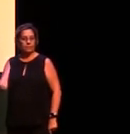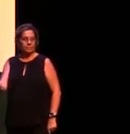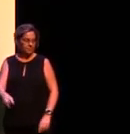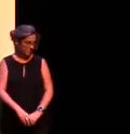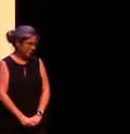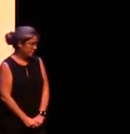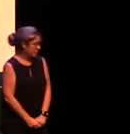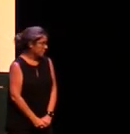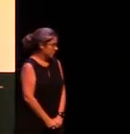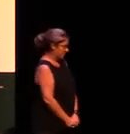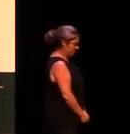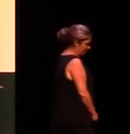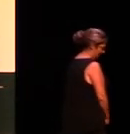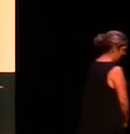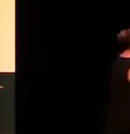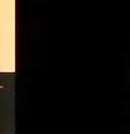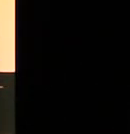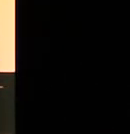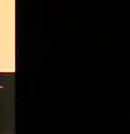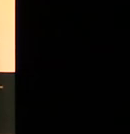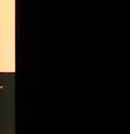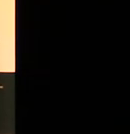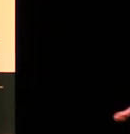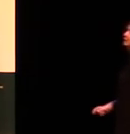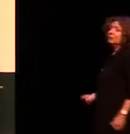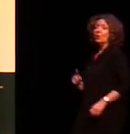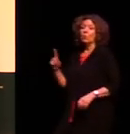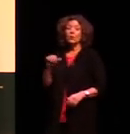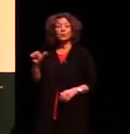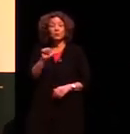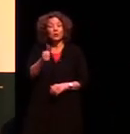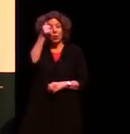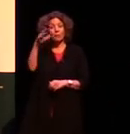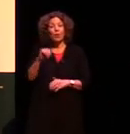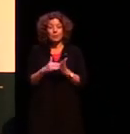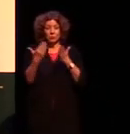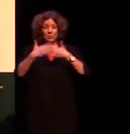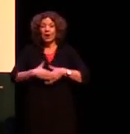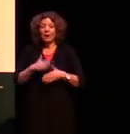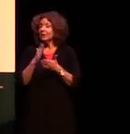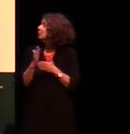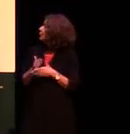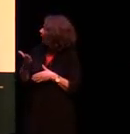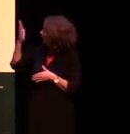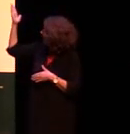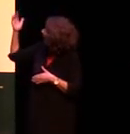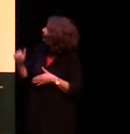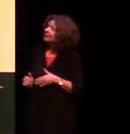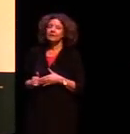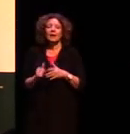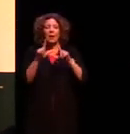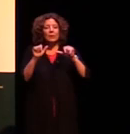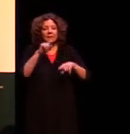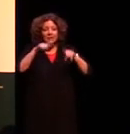okay so my take home message is that language diversity showcases the intellectual creativity of humans and each language